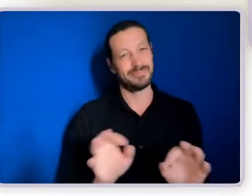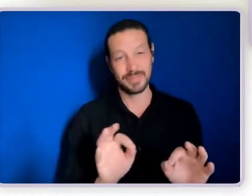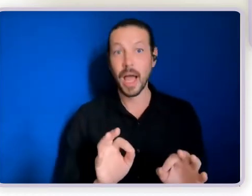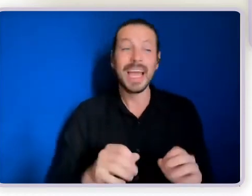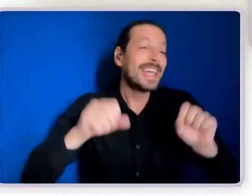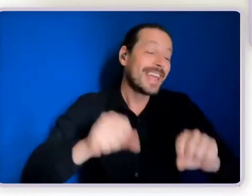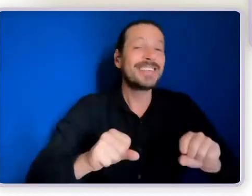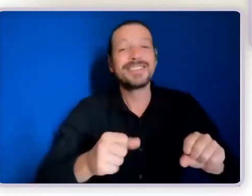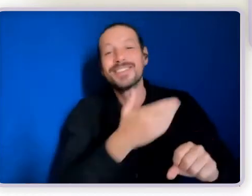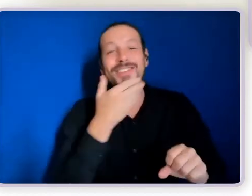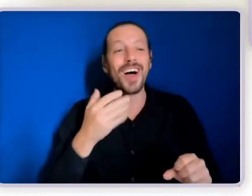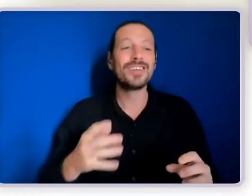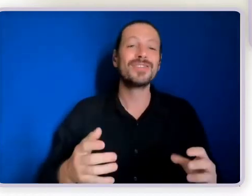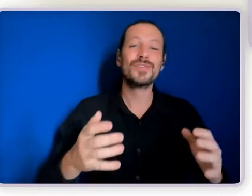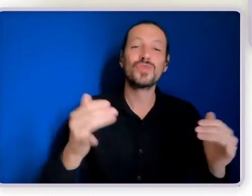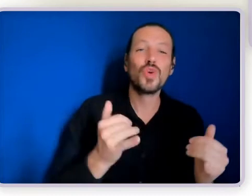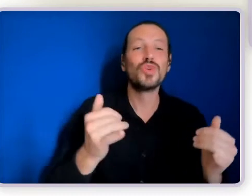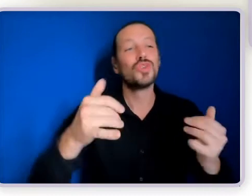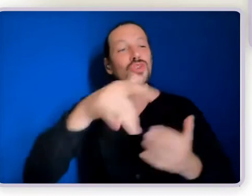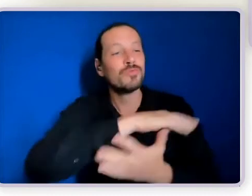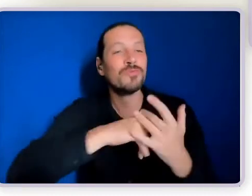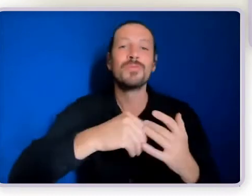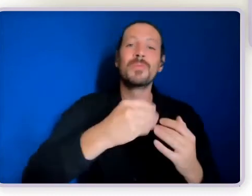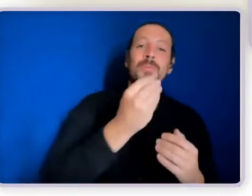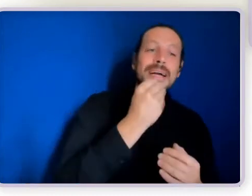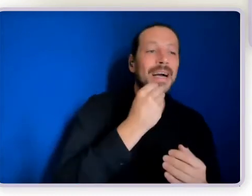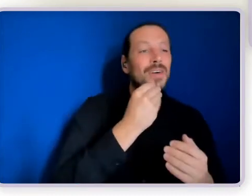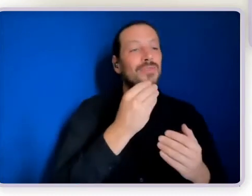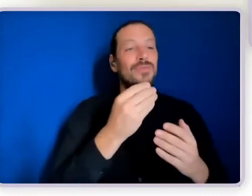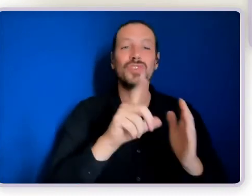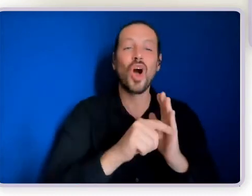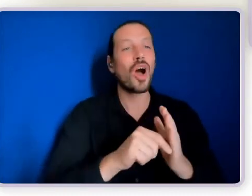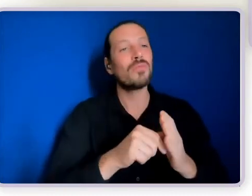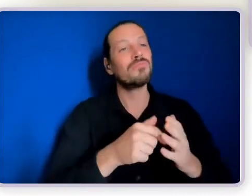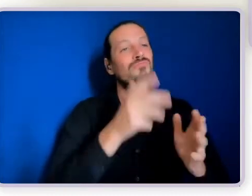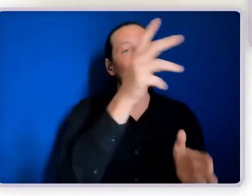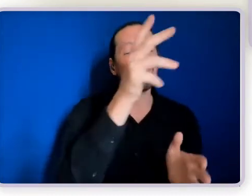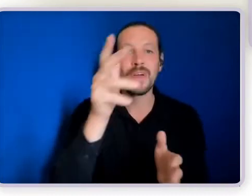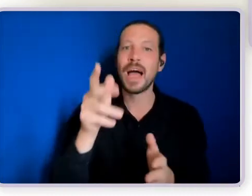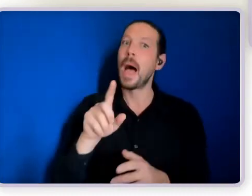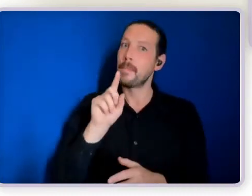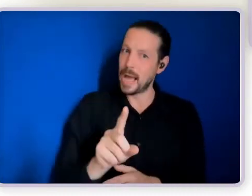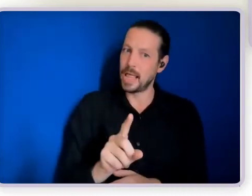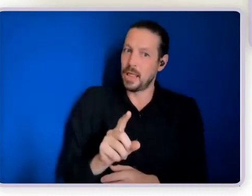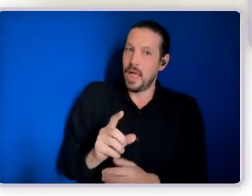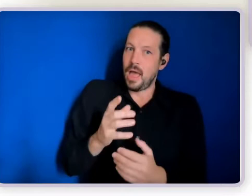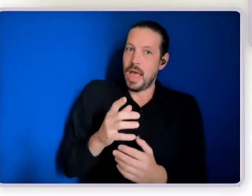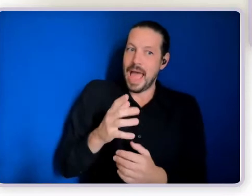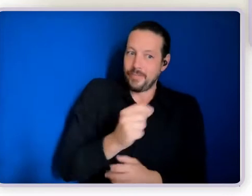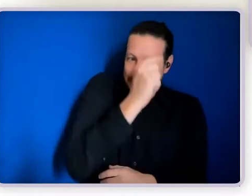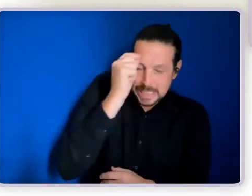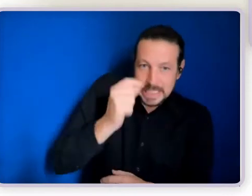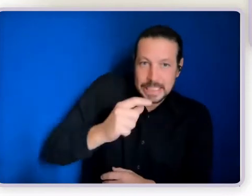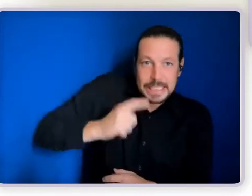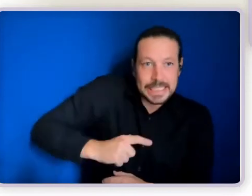meals, they share time together, but they're not just that. They have a function, they have a purpose, and there's a reason why people are getting together.